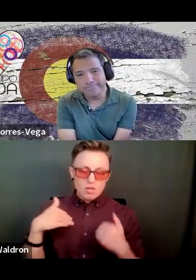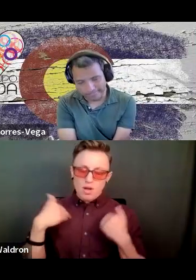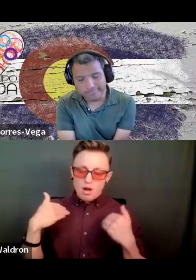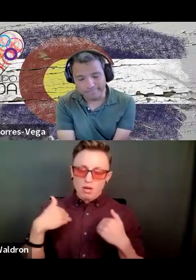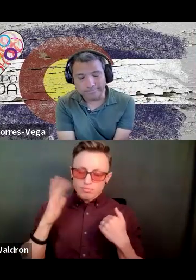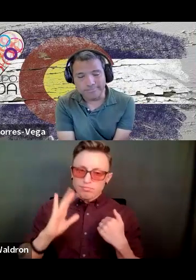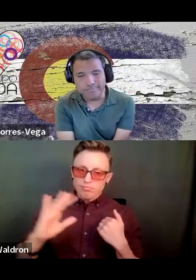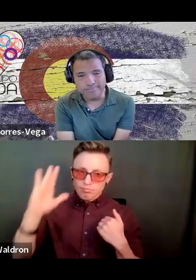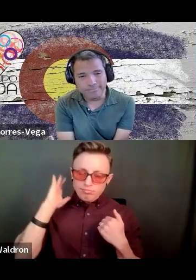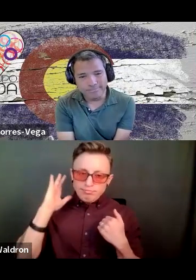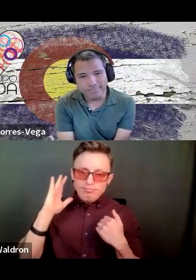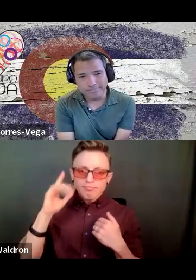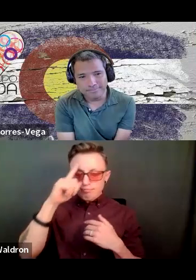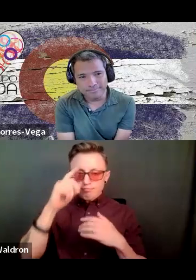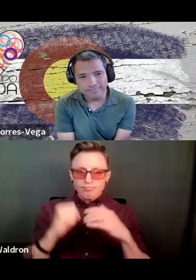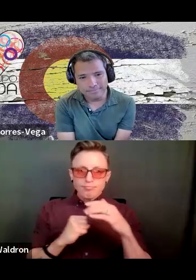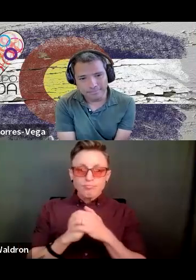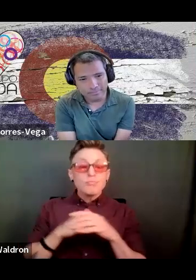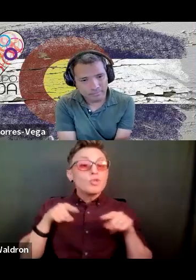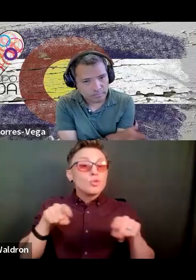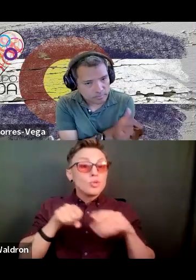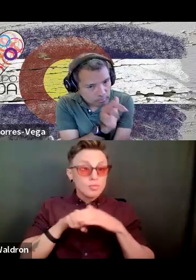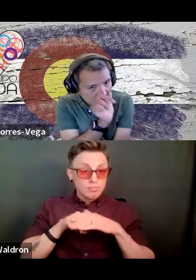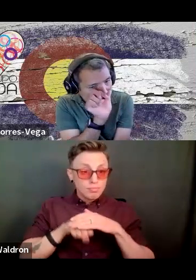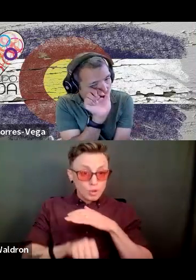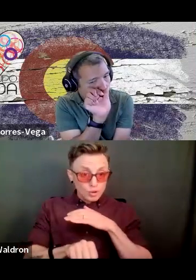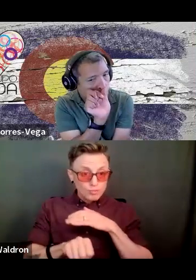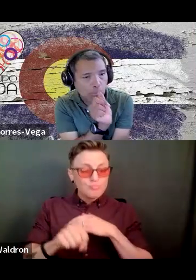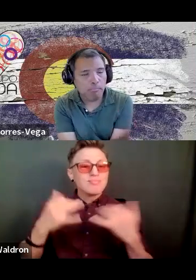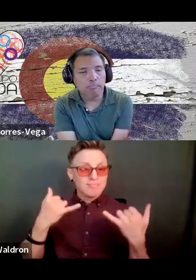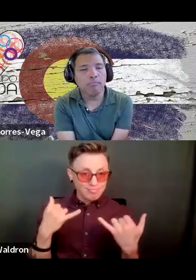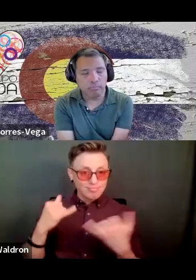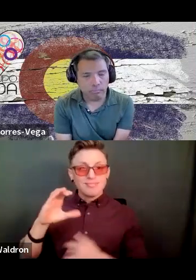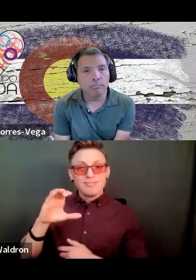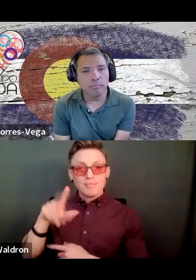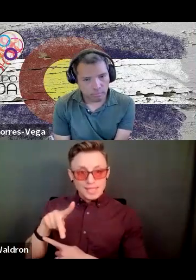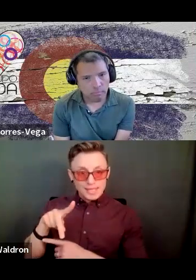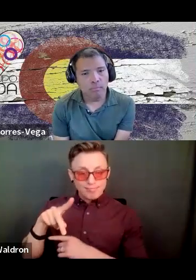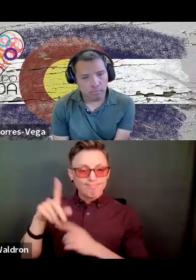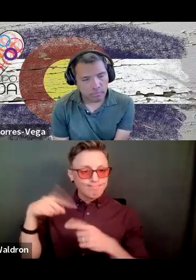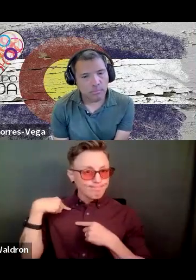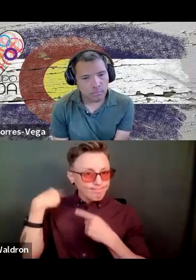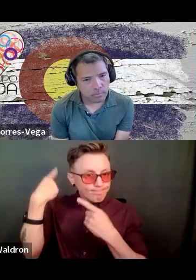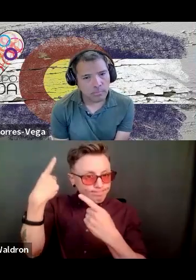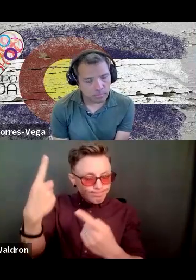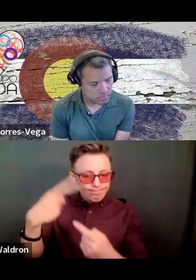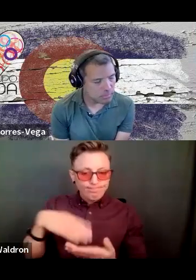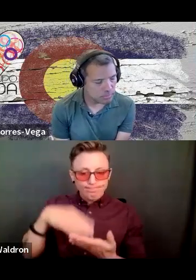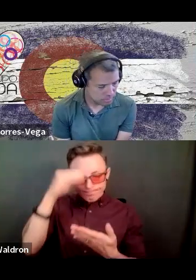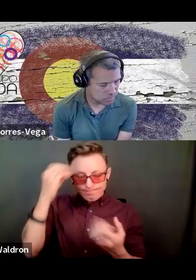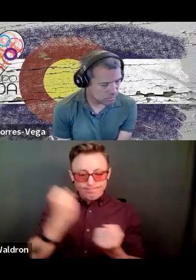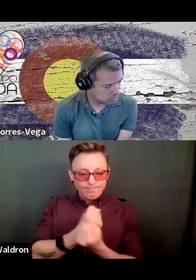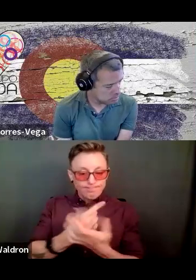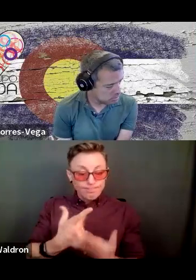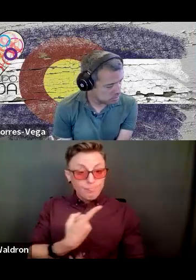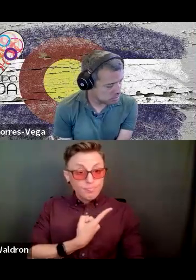I had a stroke during birth. So I have cerebral palsy. And so I had to learn to do everything by myself.